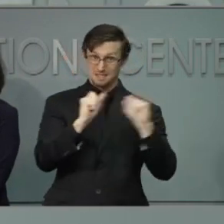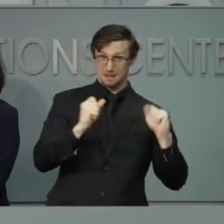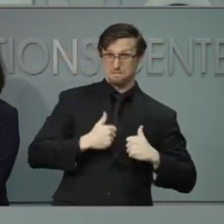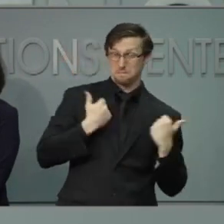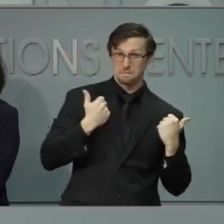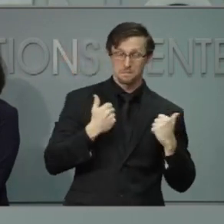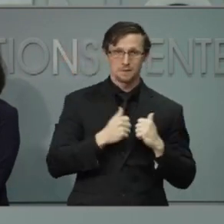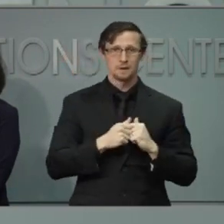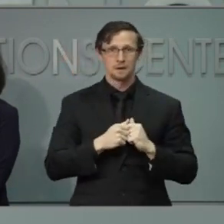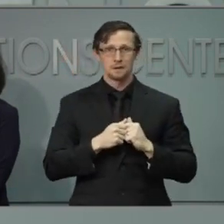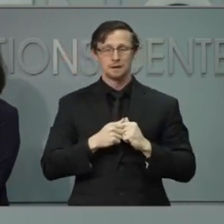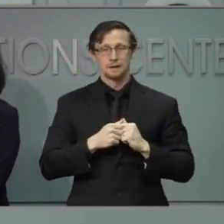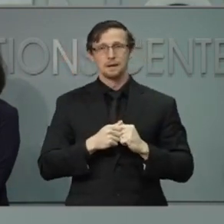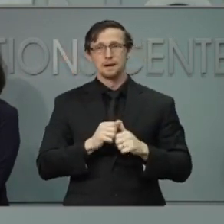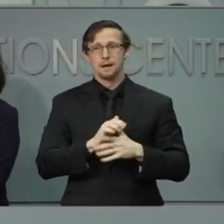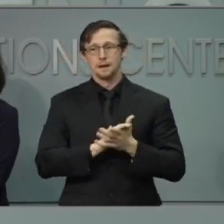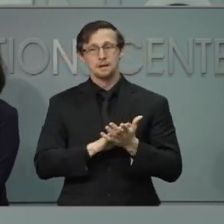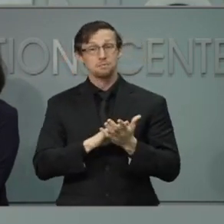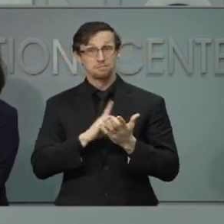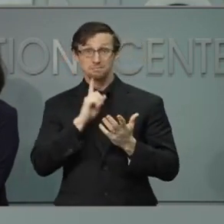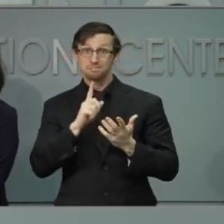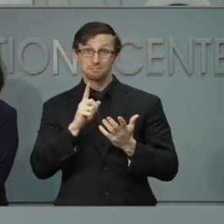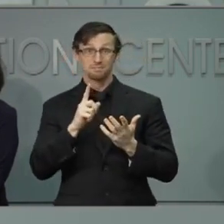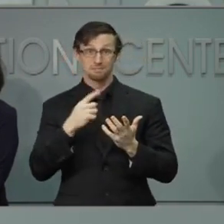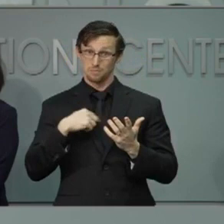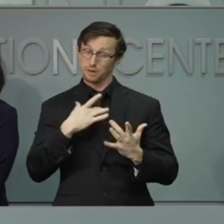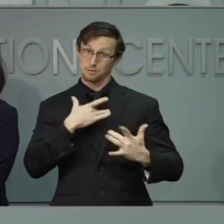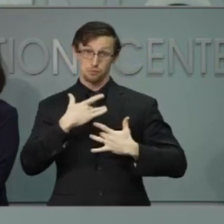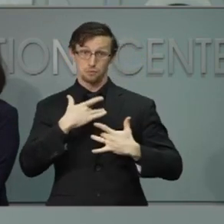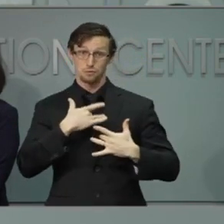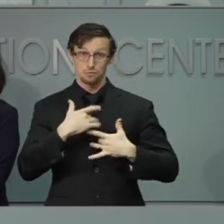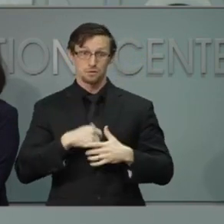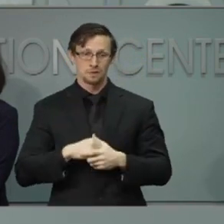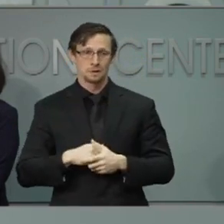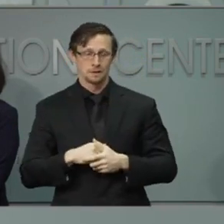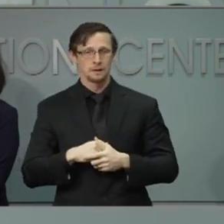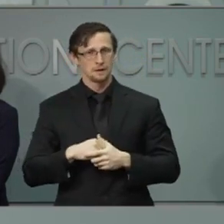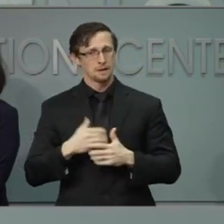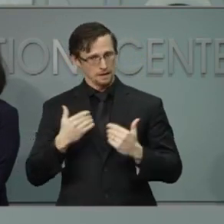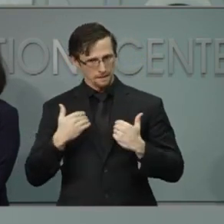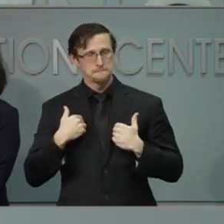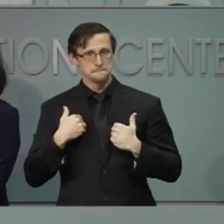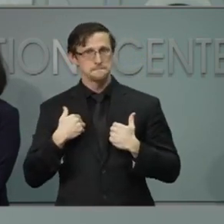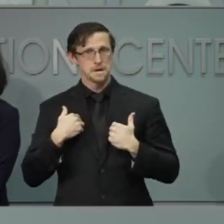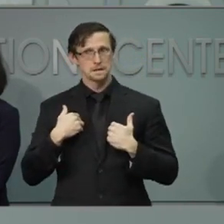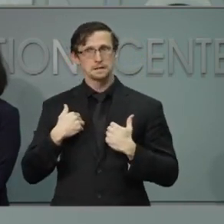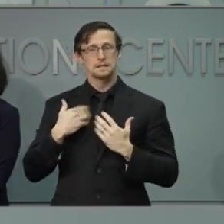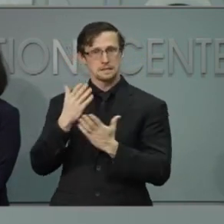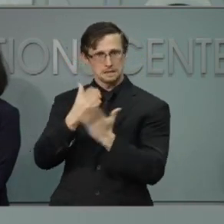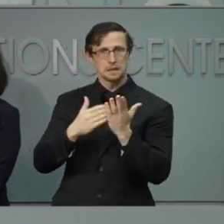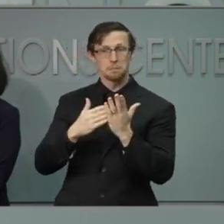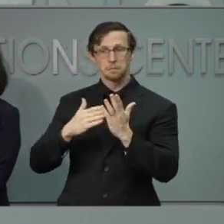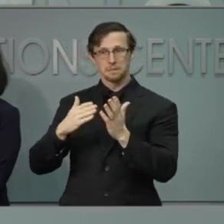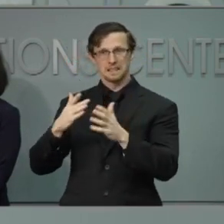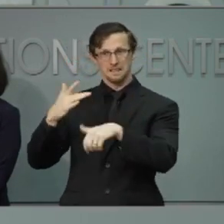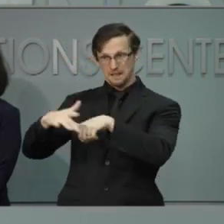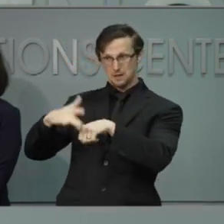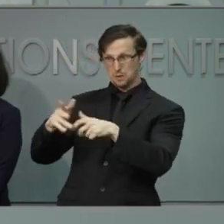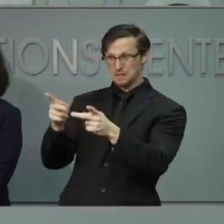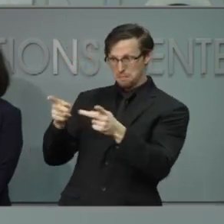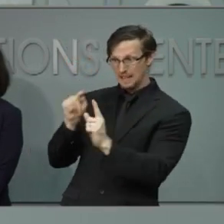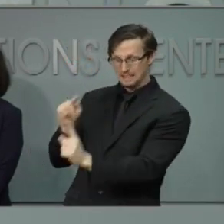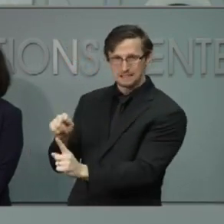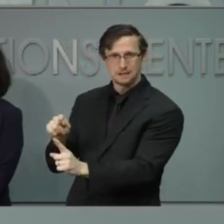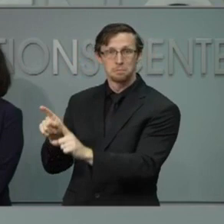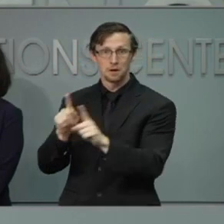additional beds. And it is a real concern. We do have physical space here in the state, but it is the people that we are